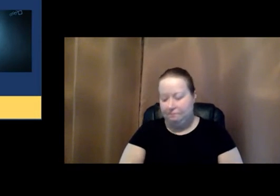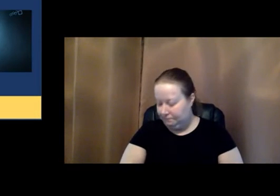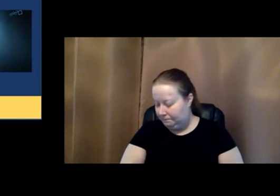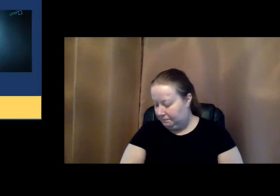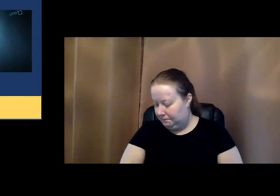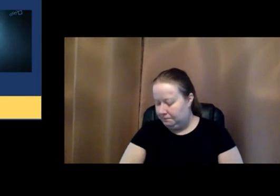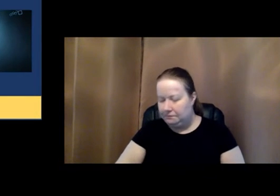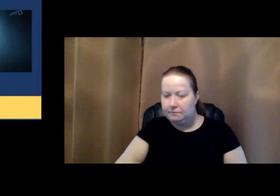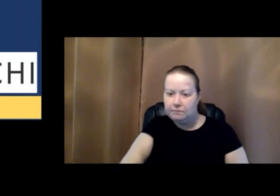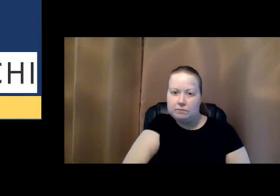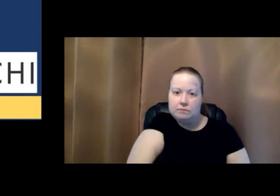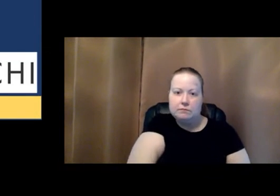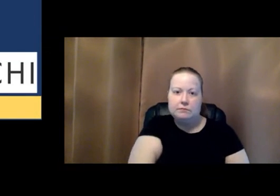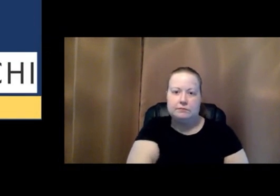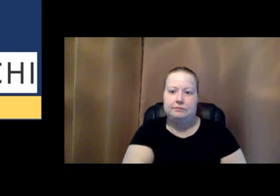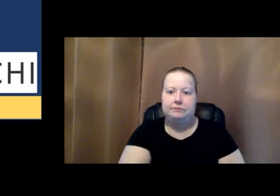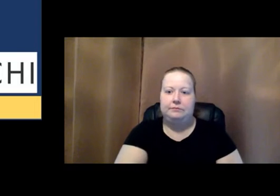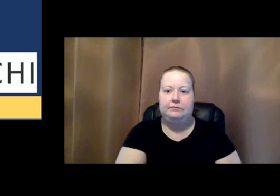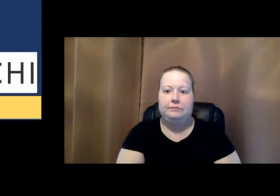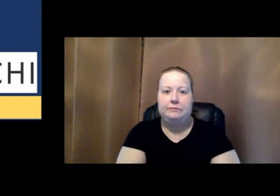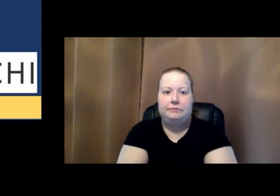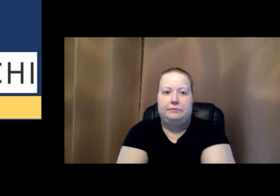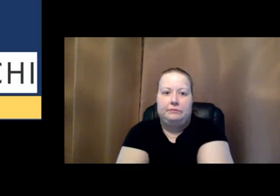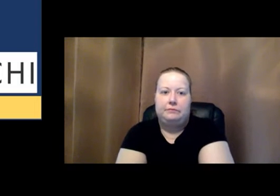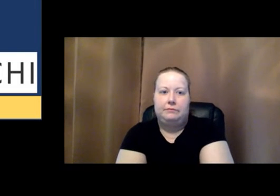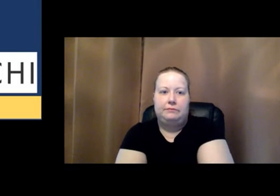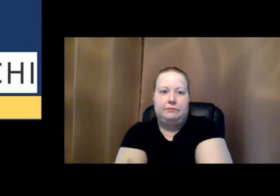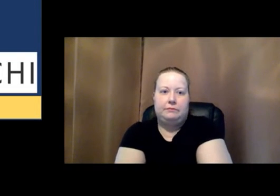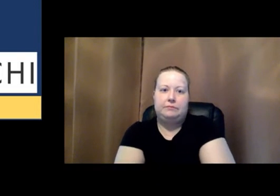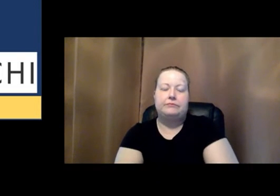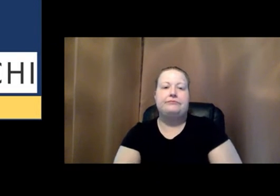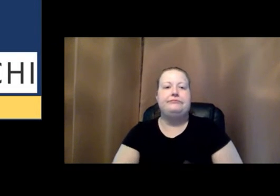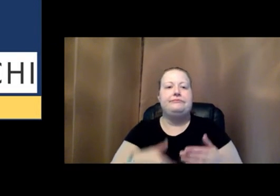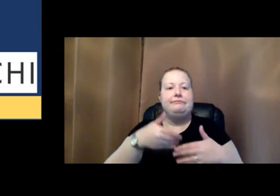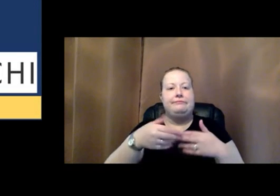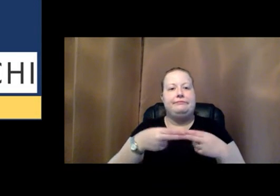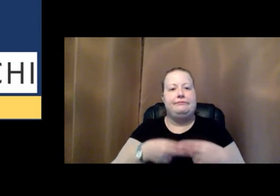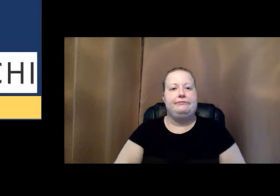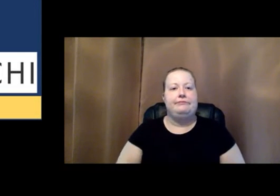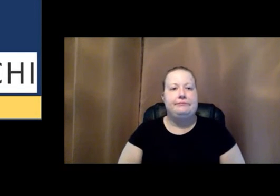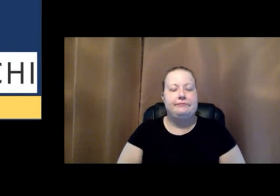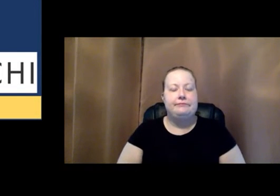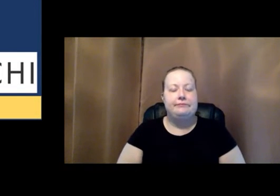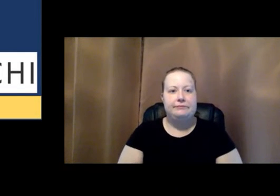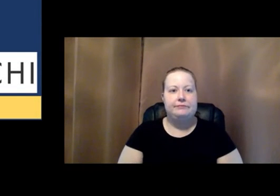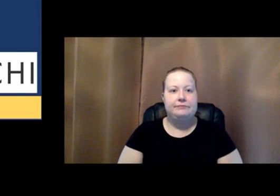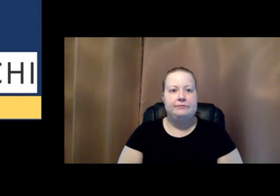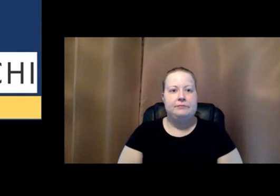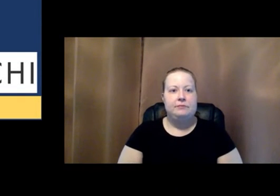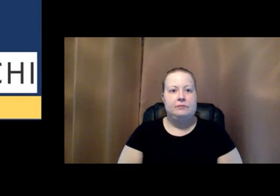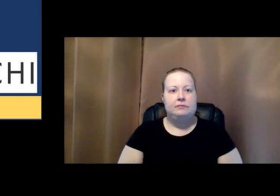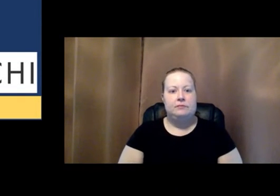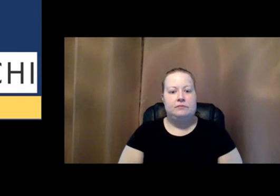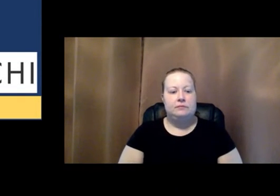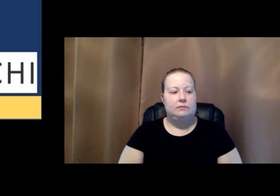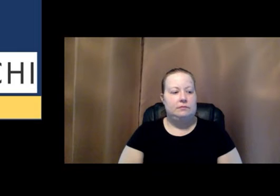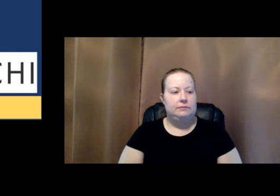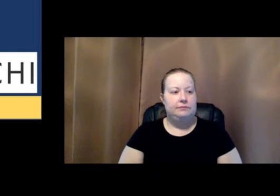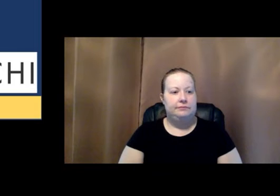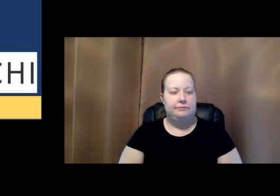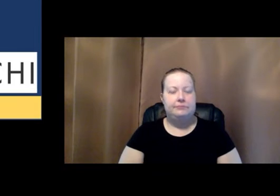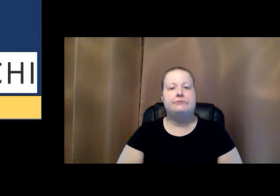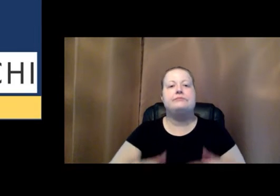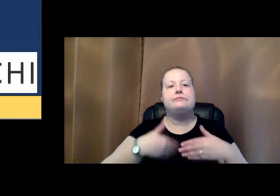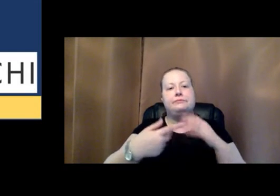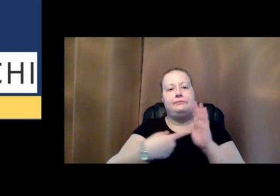Let's go to the next slide, please. So the next example that I'll